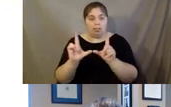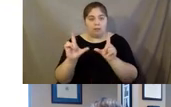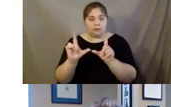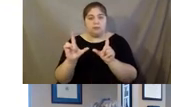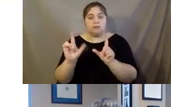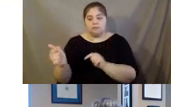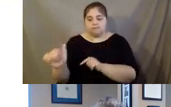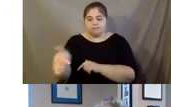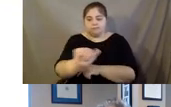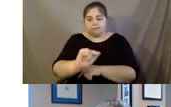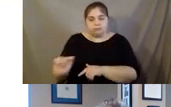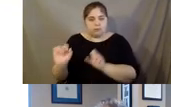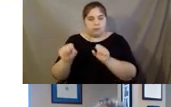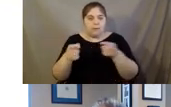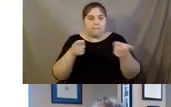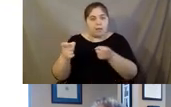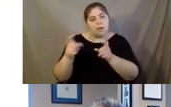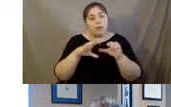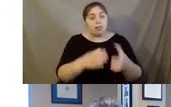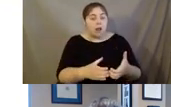of our class work, our meetings.